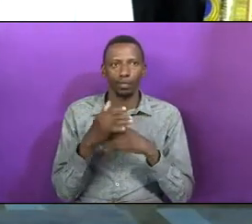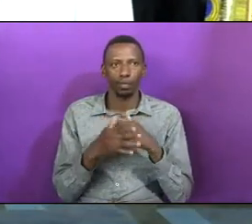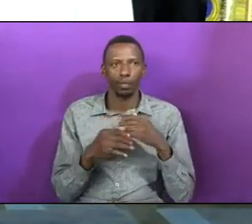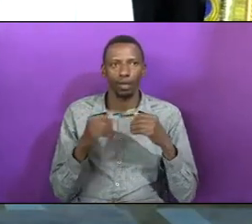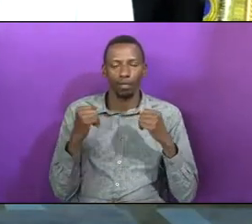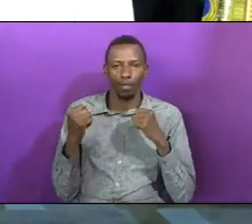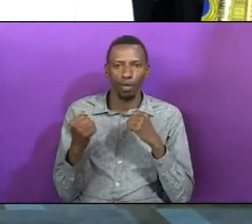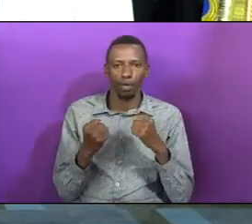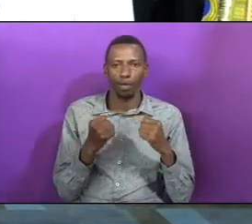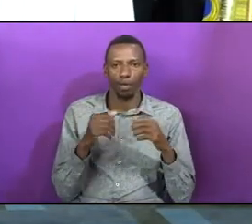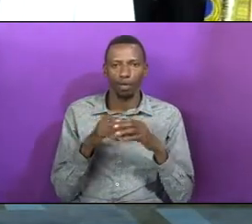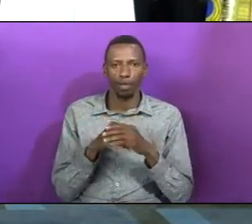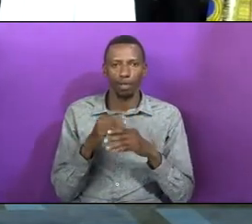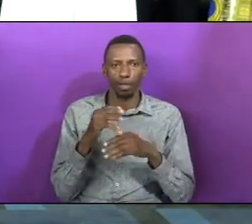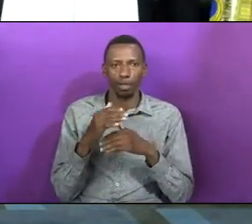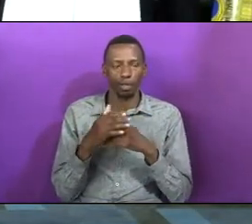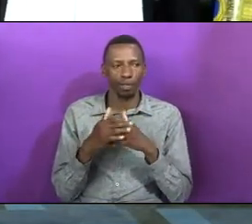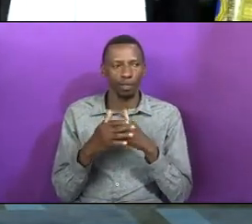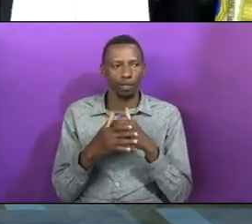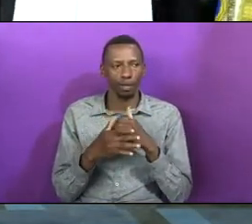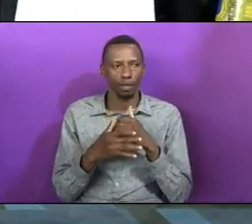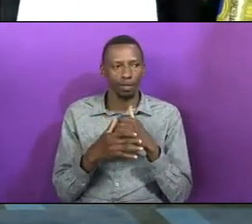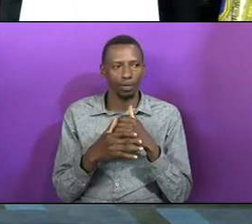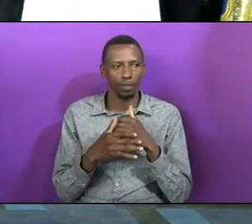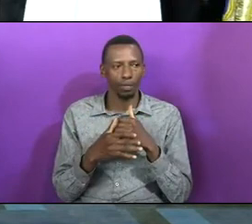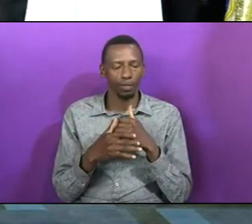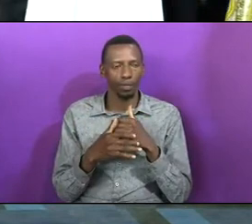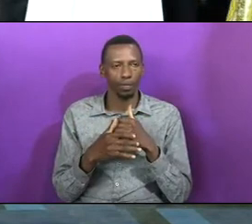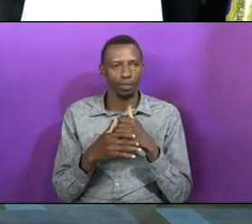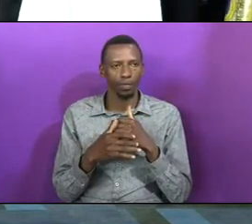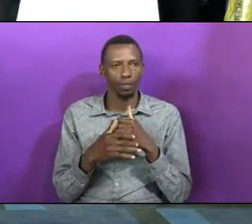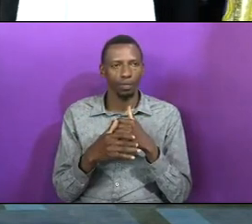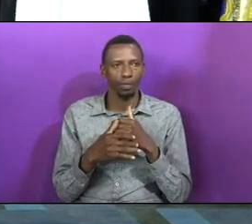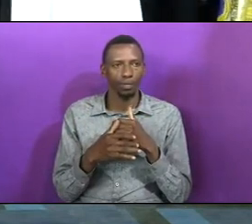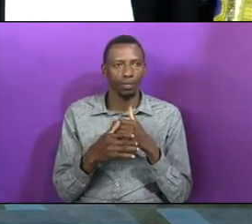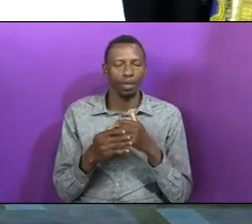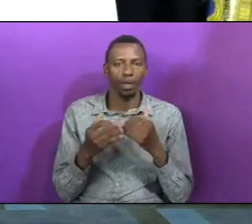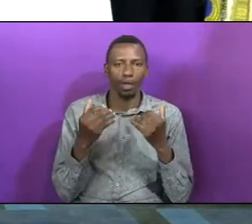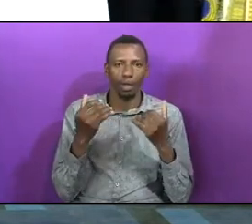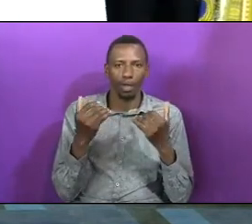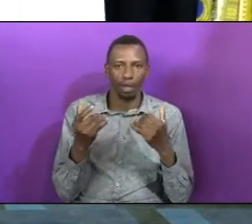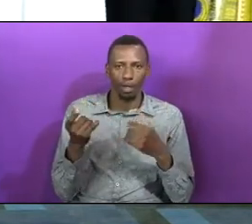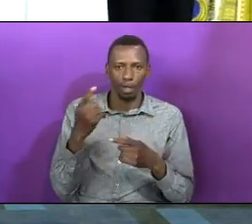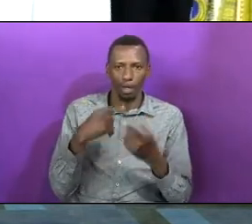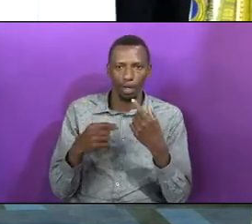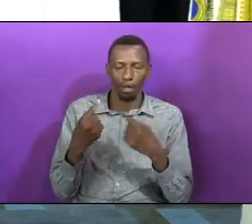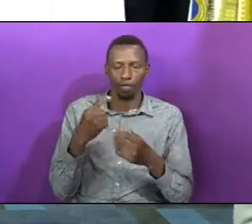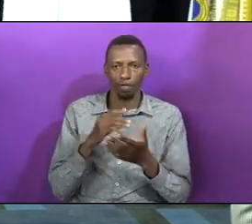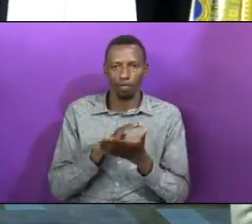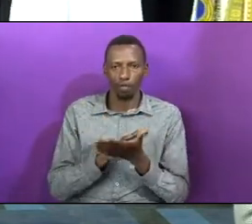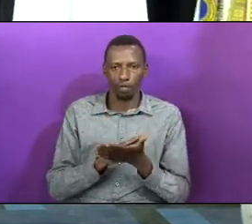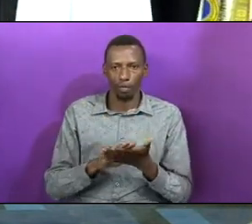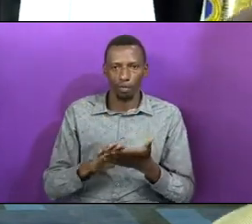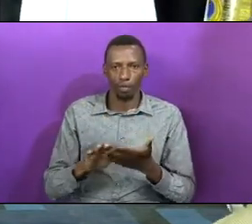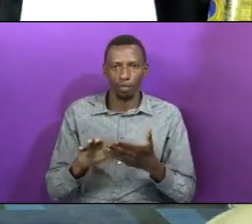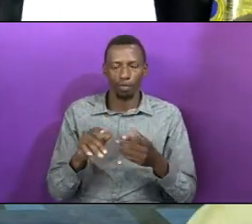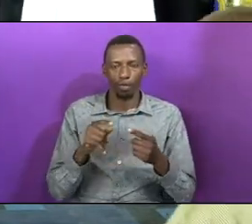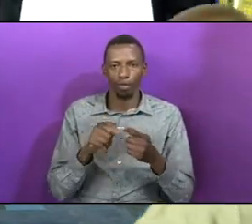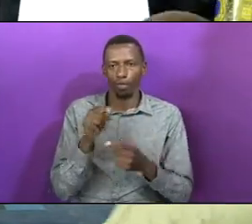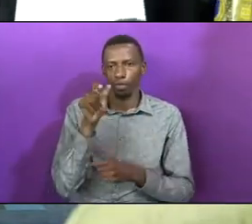blood, blood in the blood. Come for our cleansing to